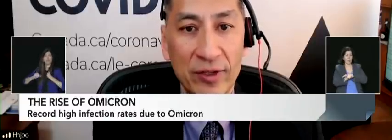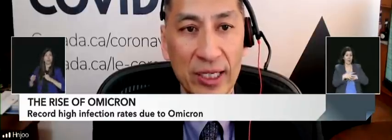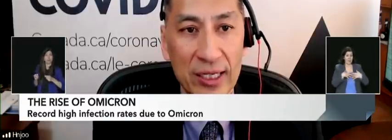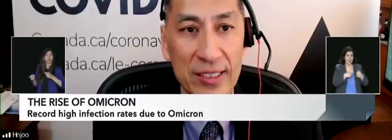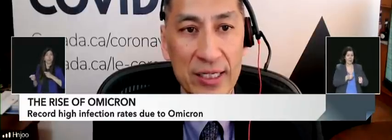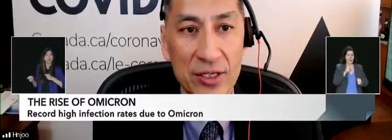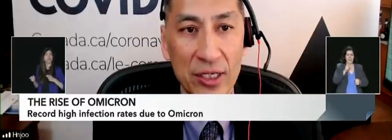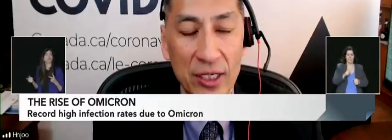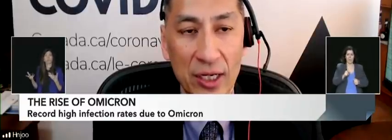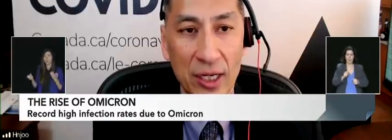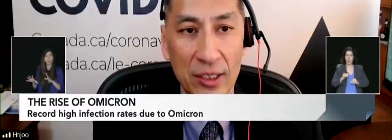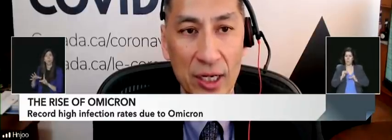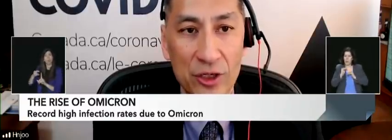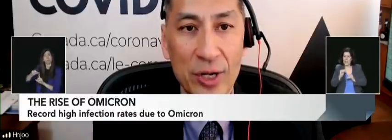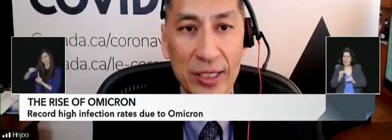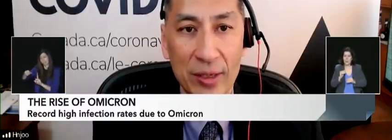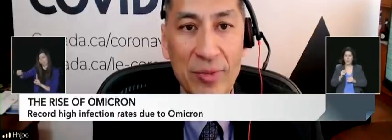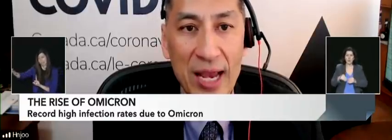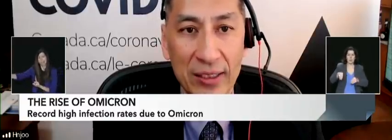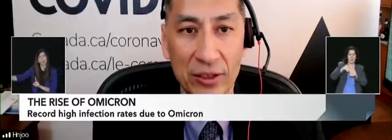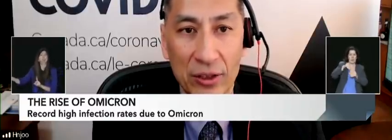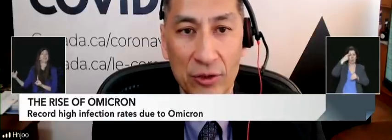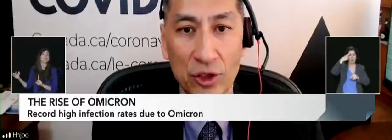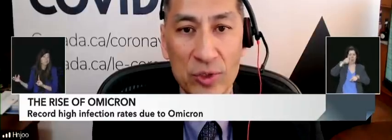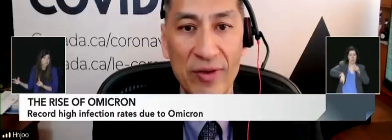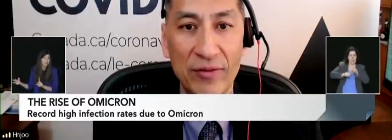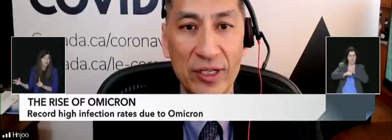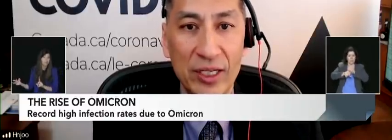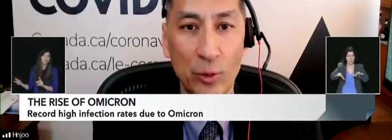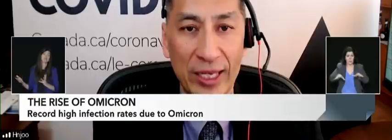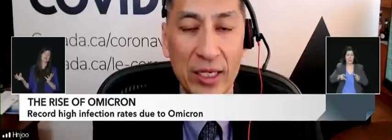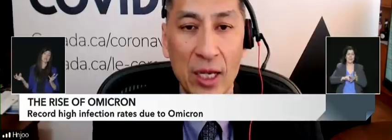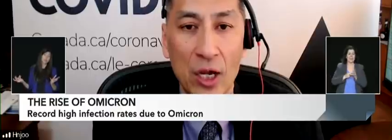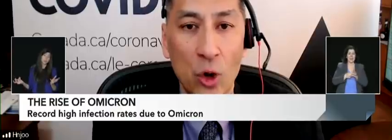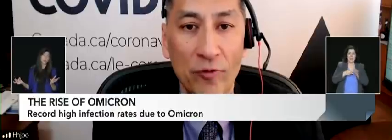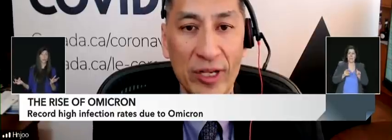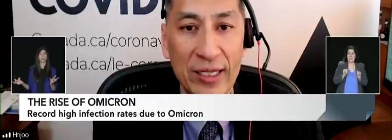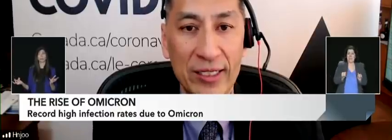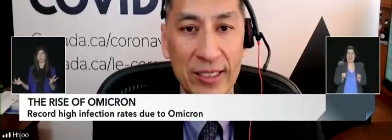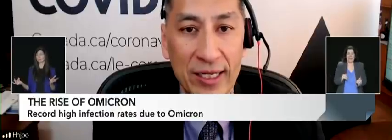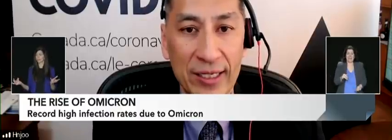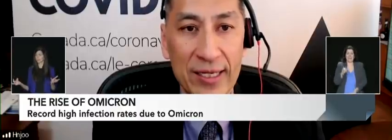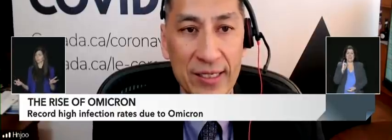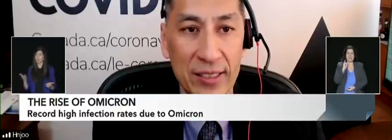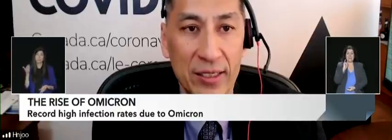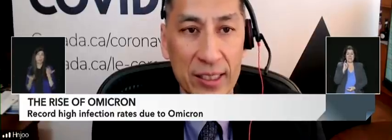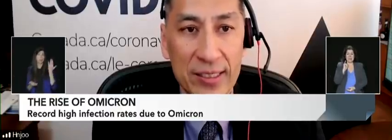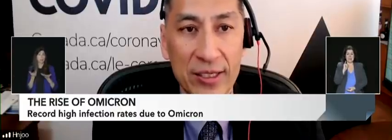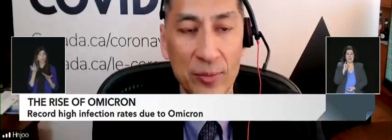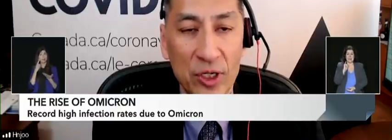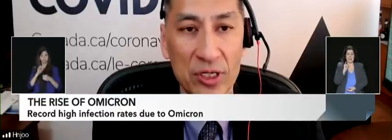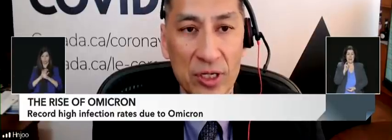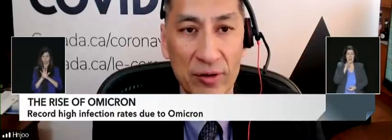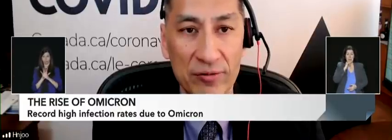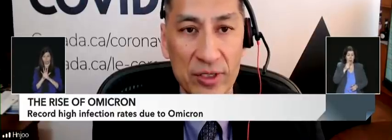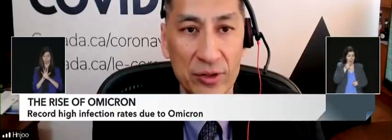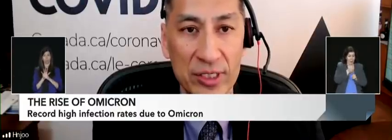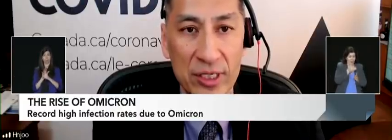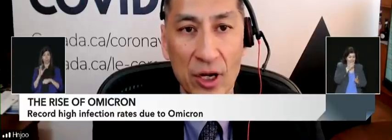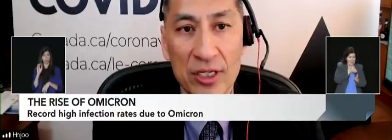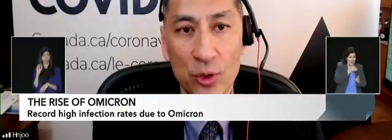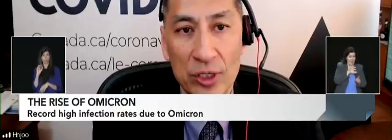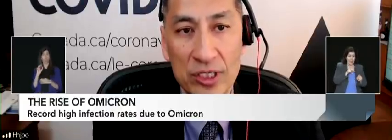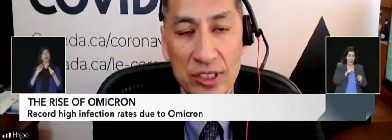like I say, even if it's not a direct impact in terms of having to deal with a COVID-19 case that isn't there because